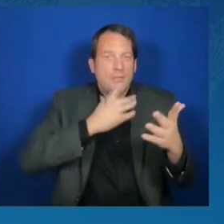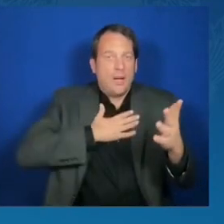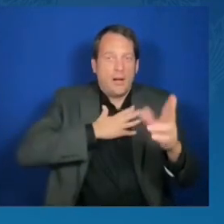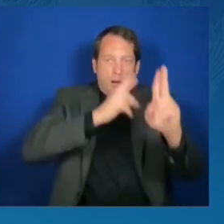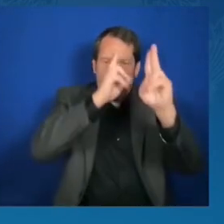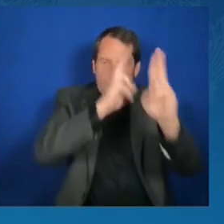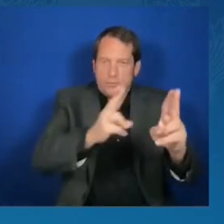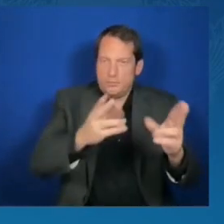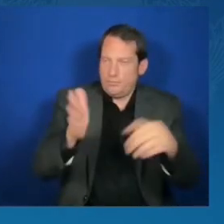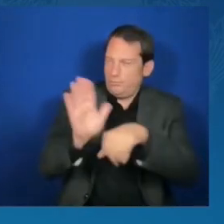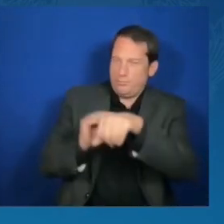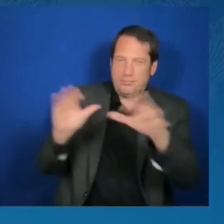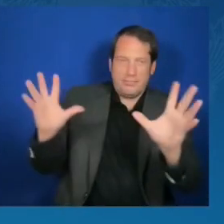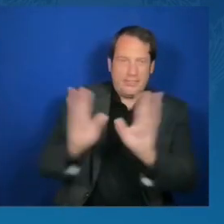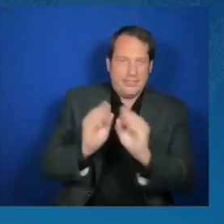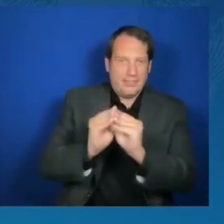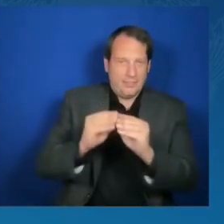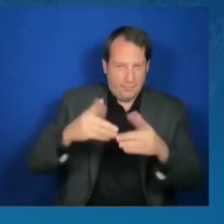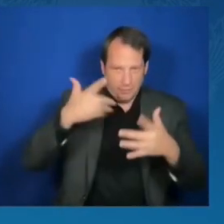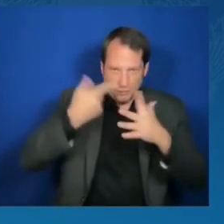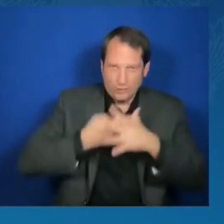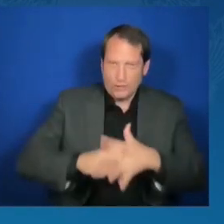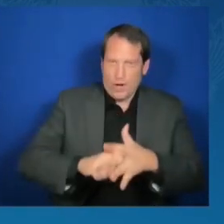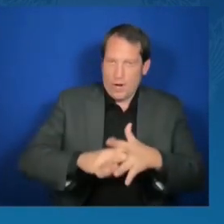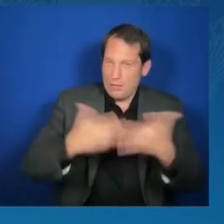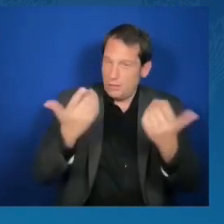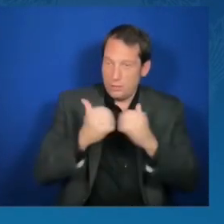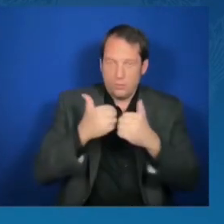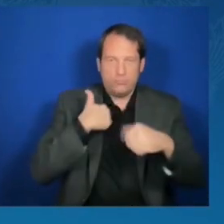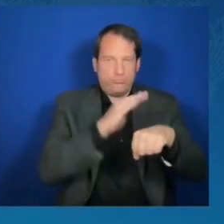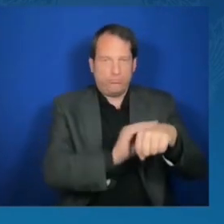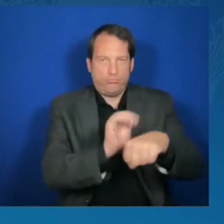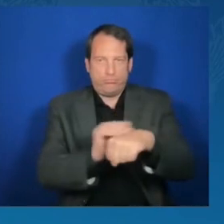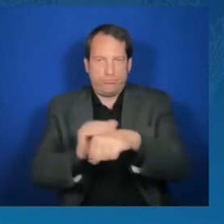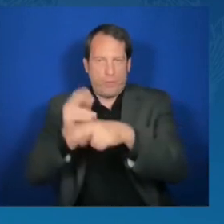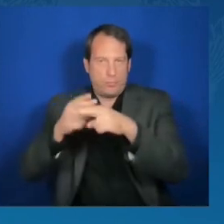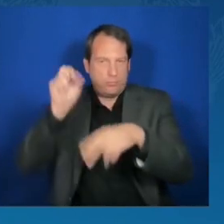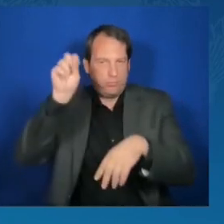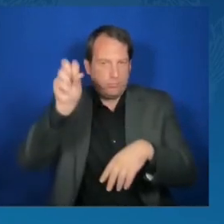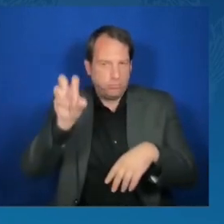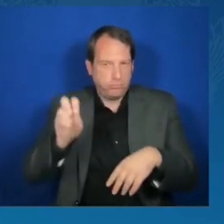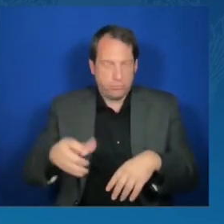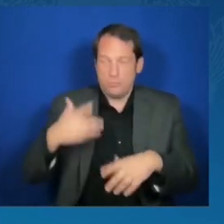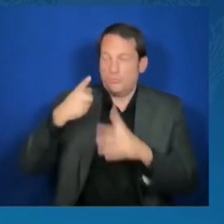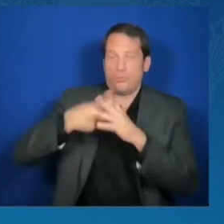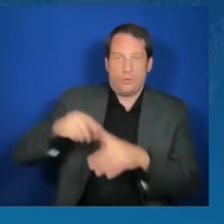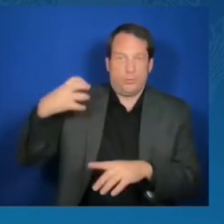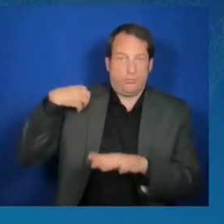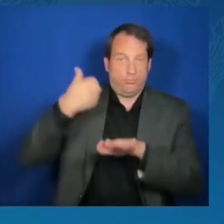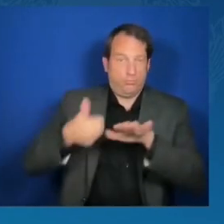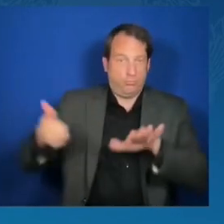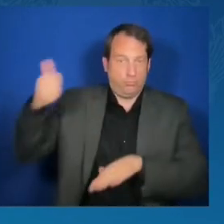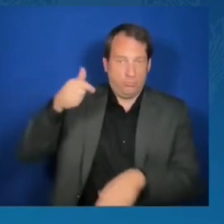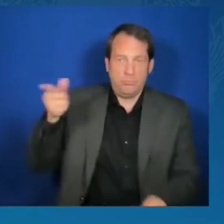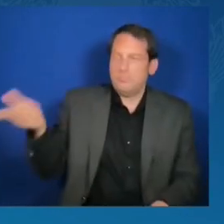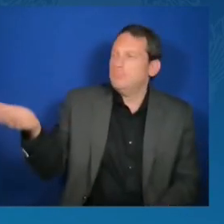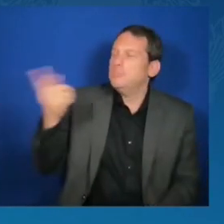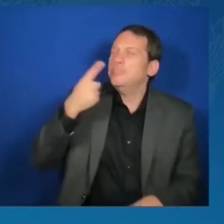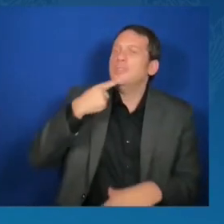present. Bishop Sylvester Beeman. Present. Miss Mimi Alemayu. Present.